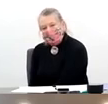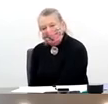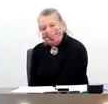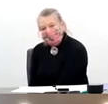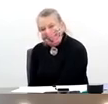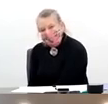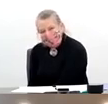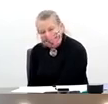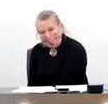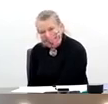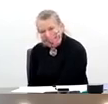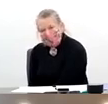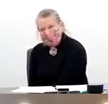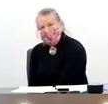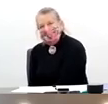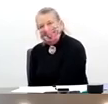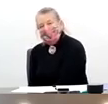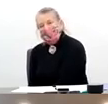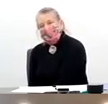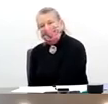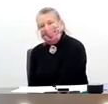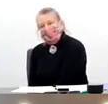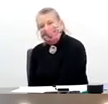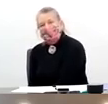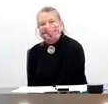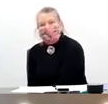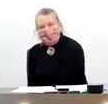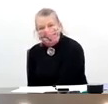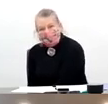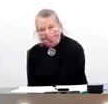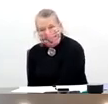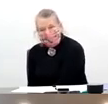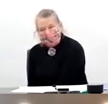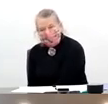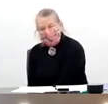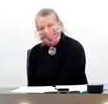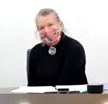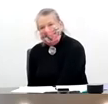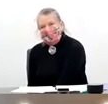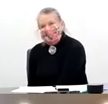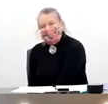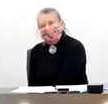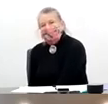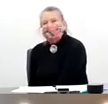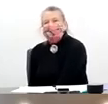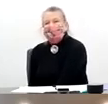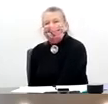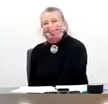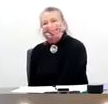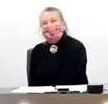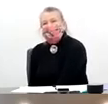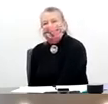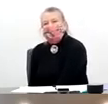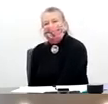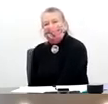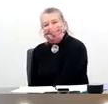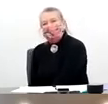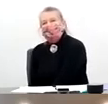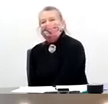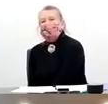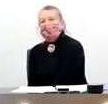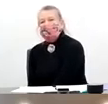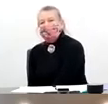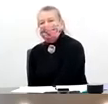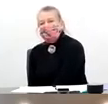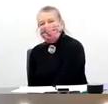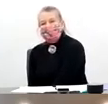look at immune responses, uh, what is the implication for vaccines. And he's going to talk to us today about some